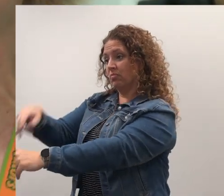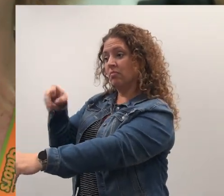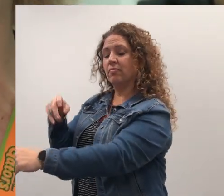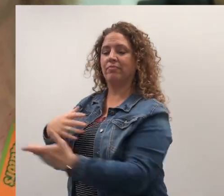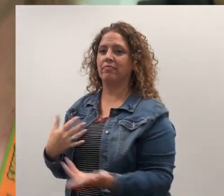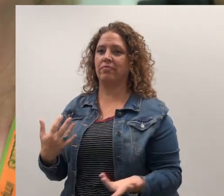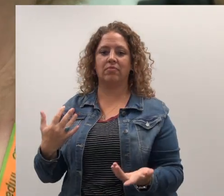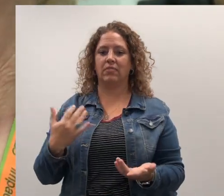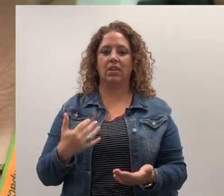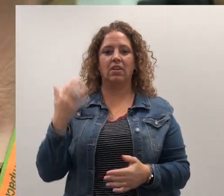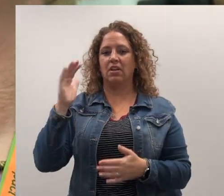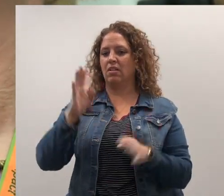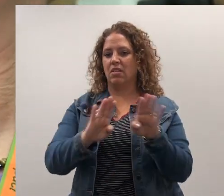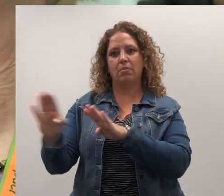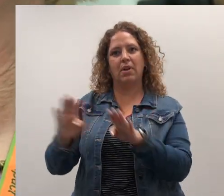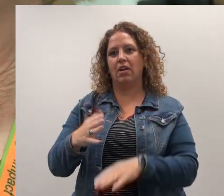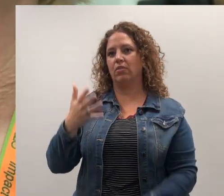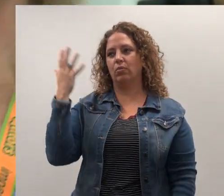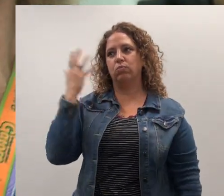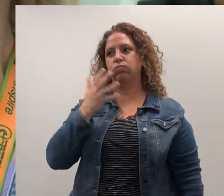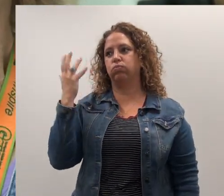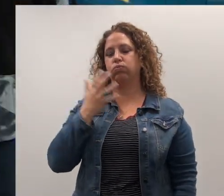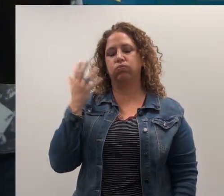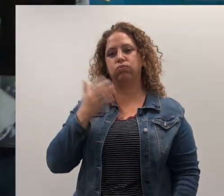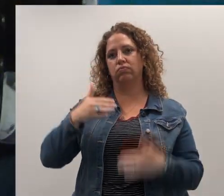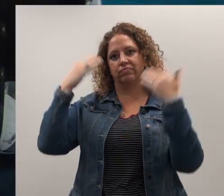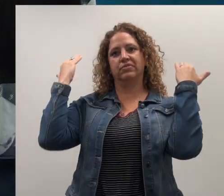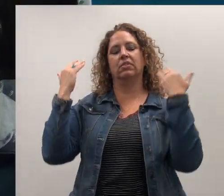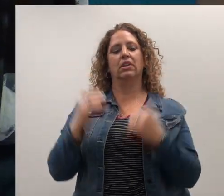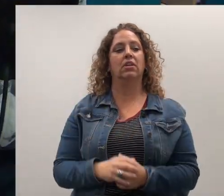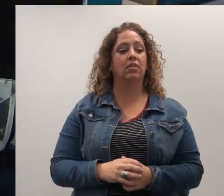and disconnect keyboards. It was overwhelming.